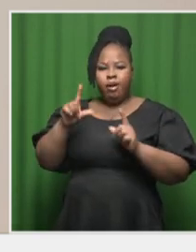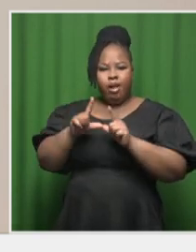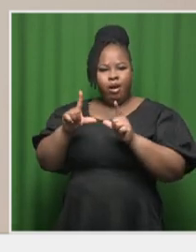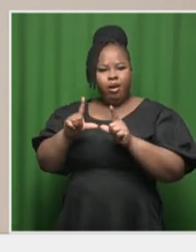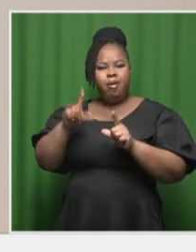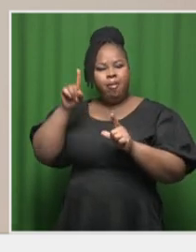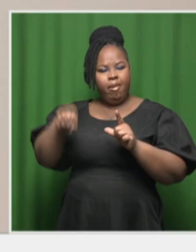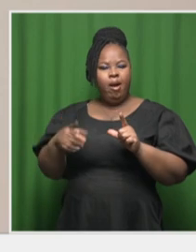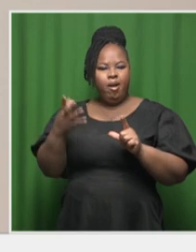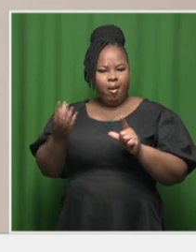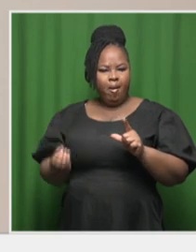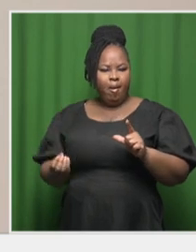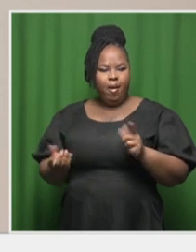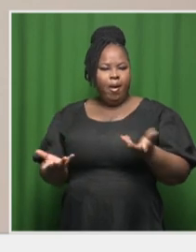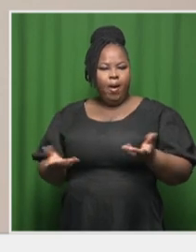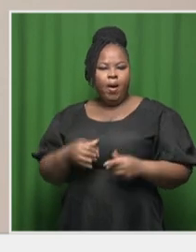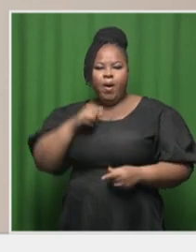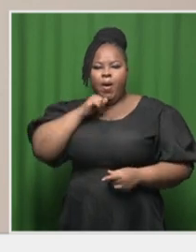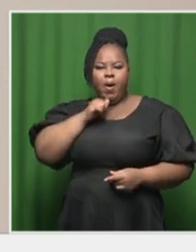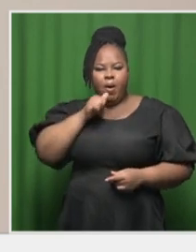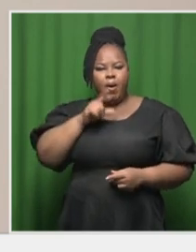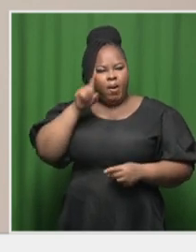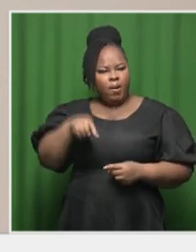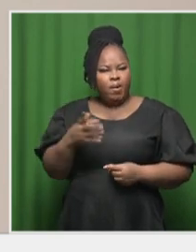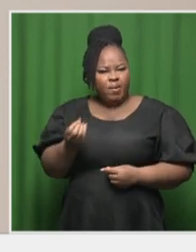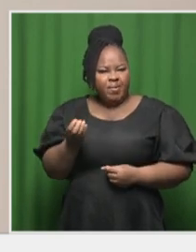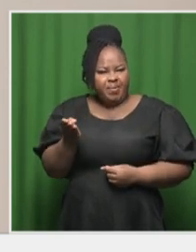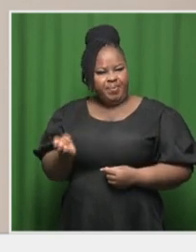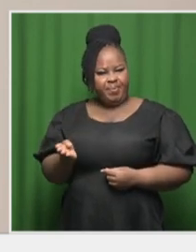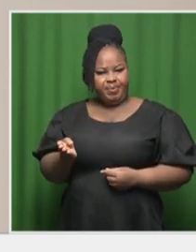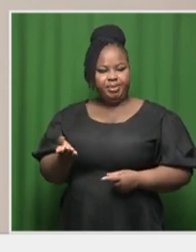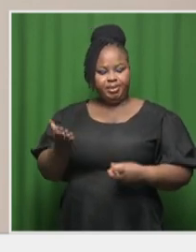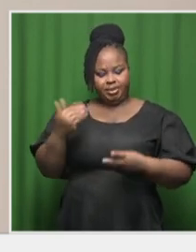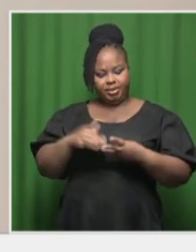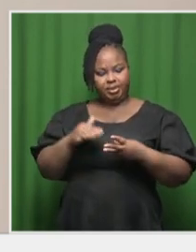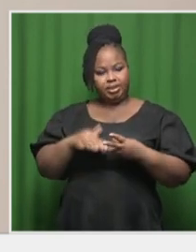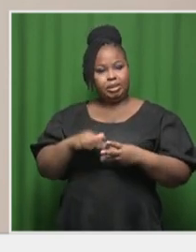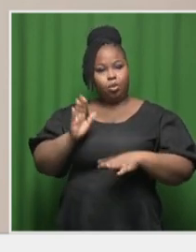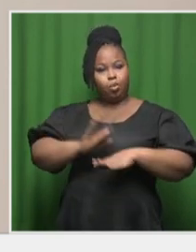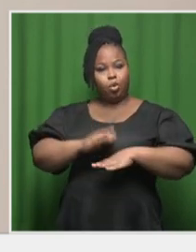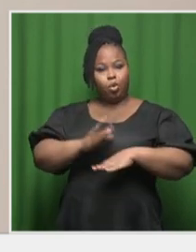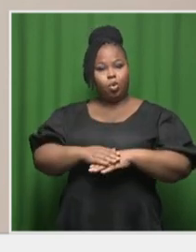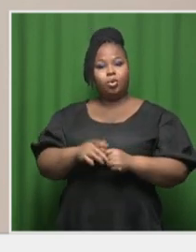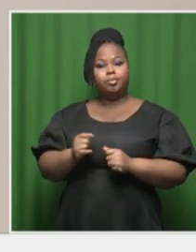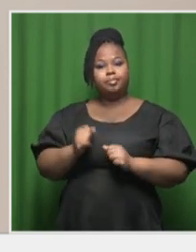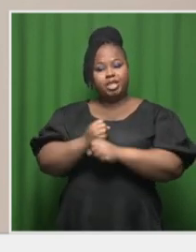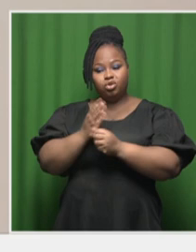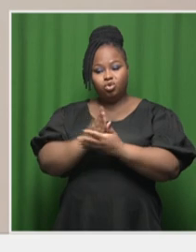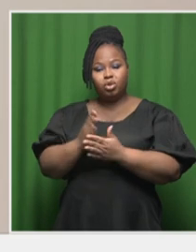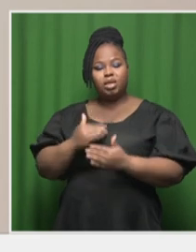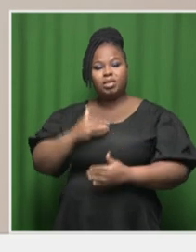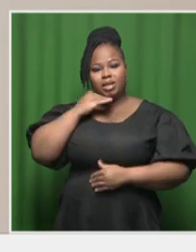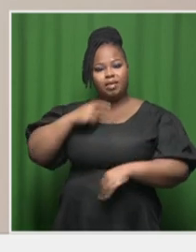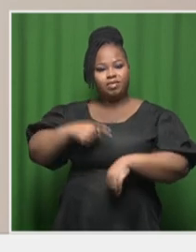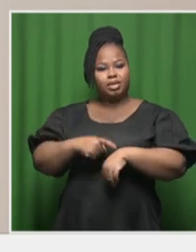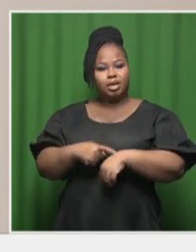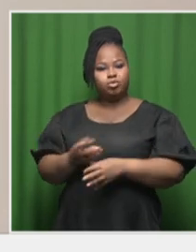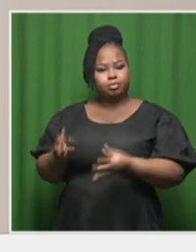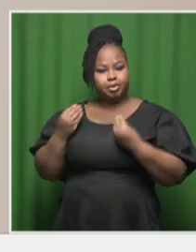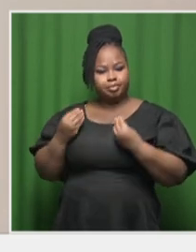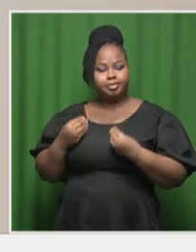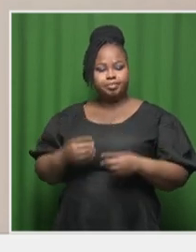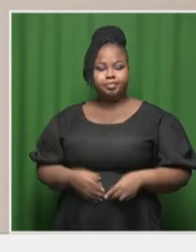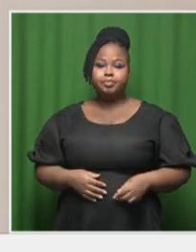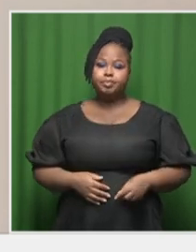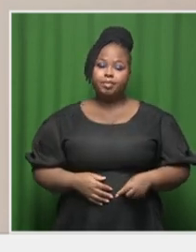what you require. Either way, you need to have that and you need to invest in getting those on time. Secondly, one of the things